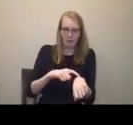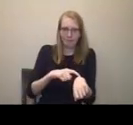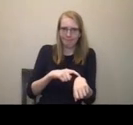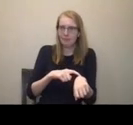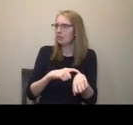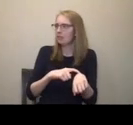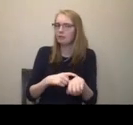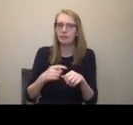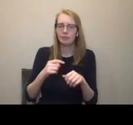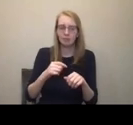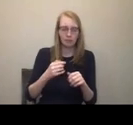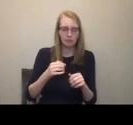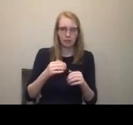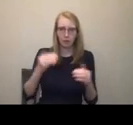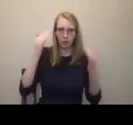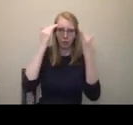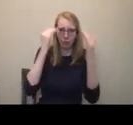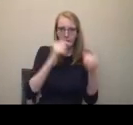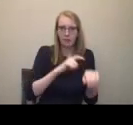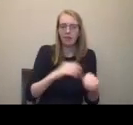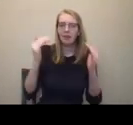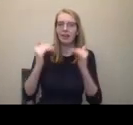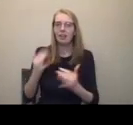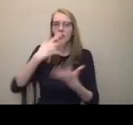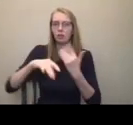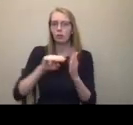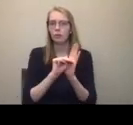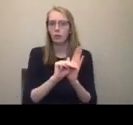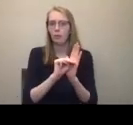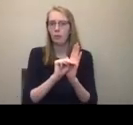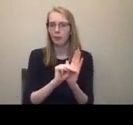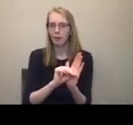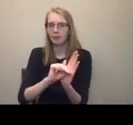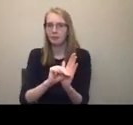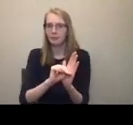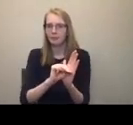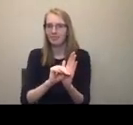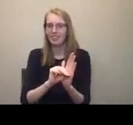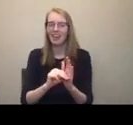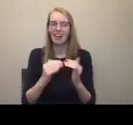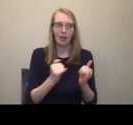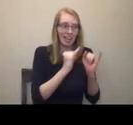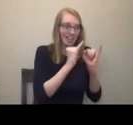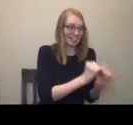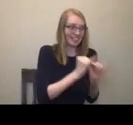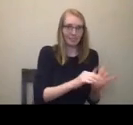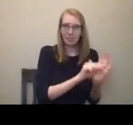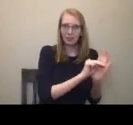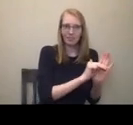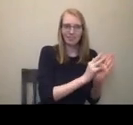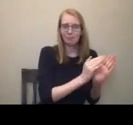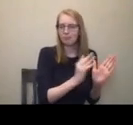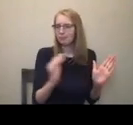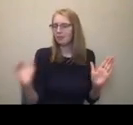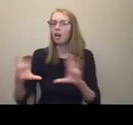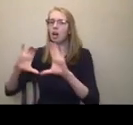clicking. So this is the social model, I want to liberate the disabled. And this is where we start to go from individual models to collective models. Let's all